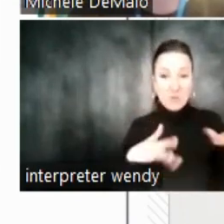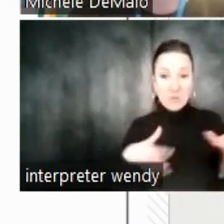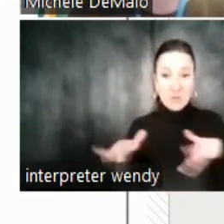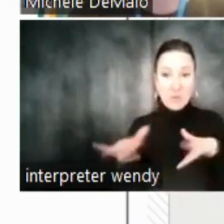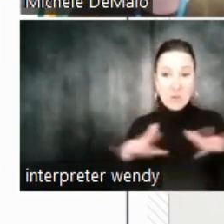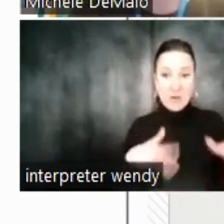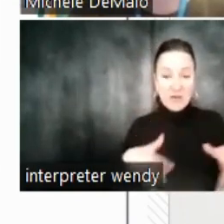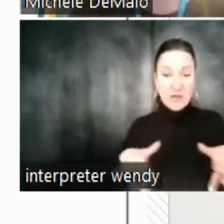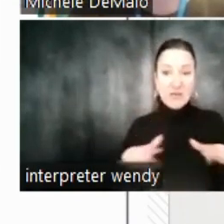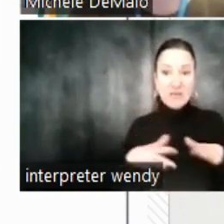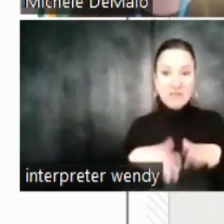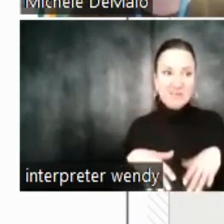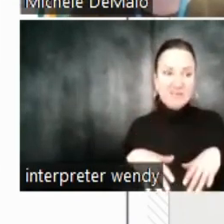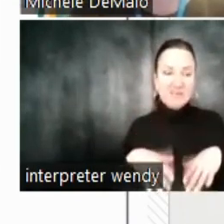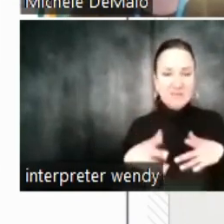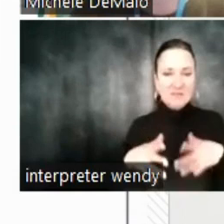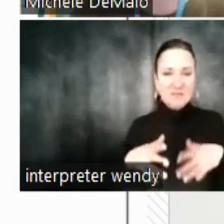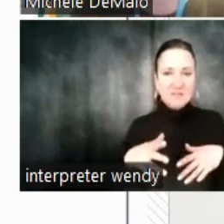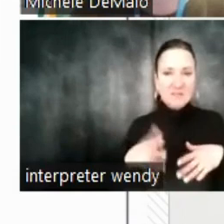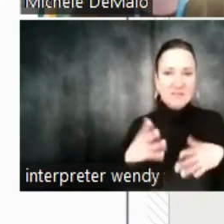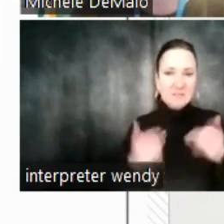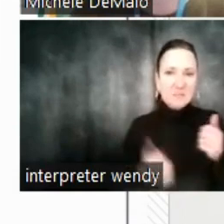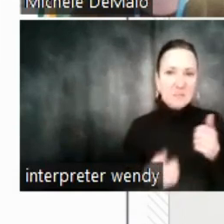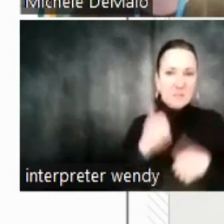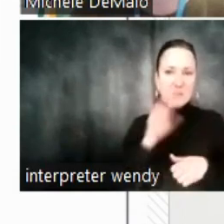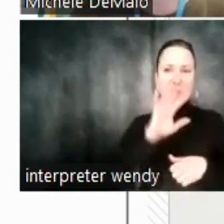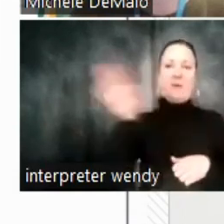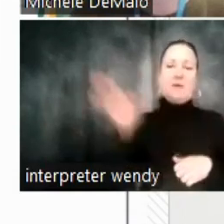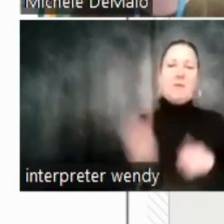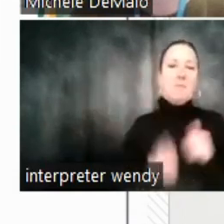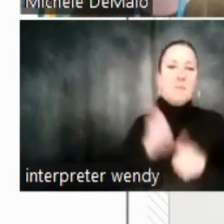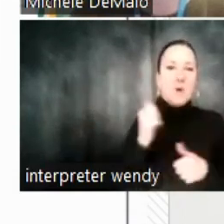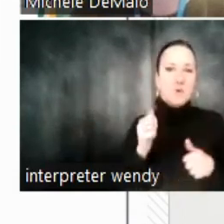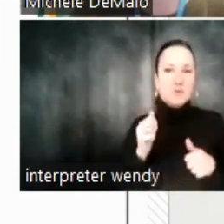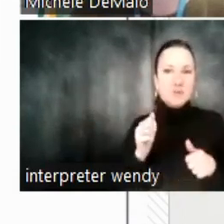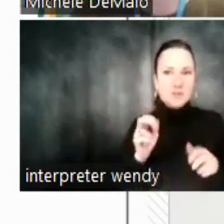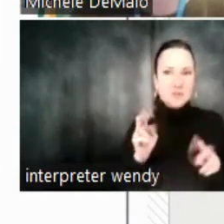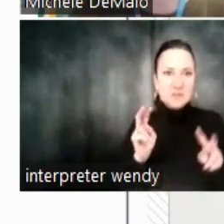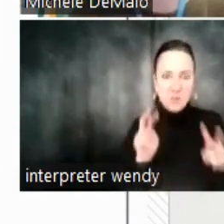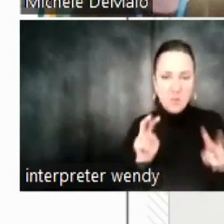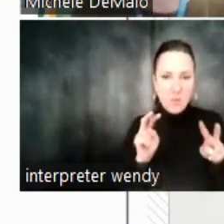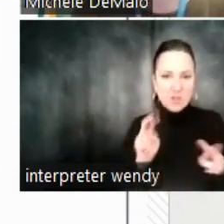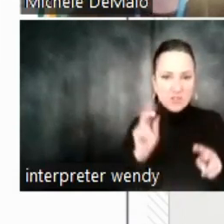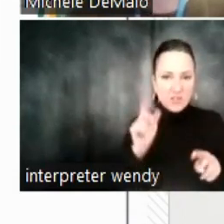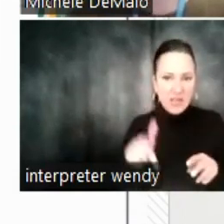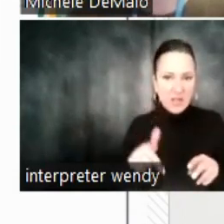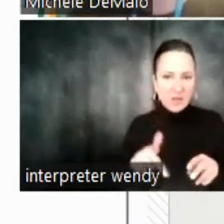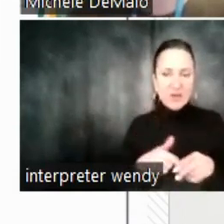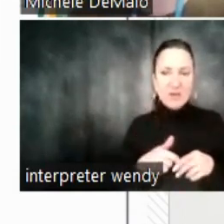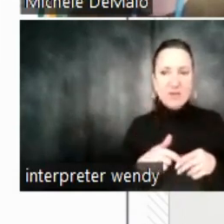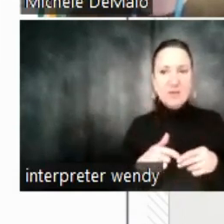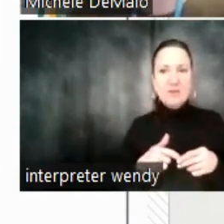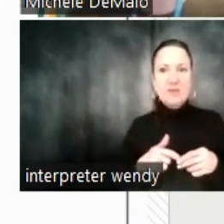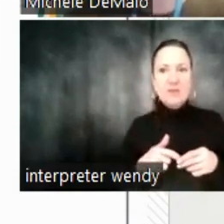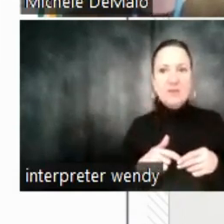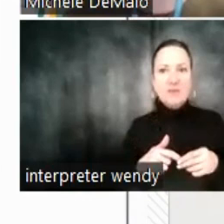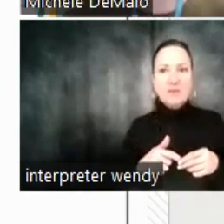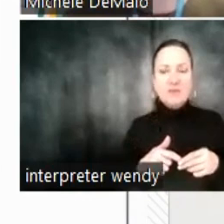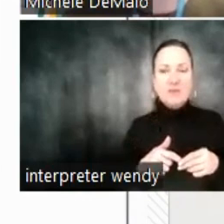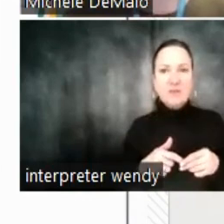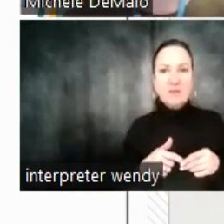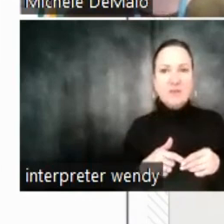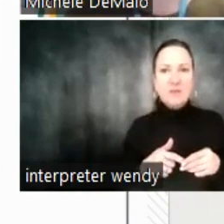do because of the time situation or many people could be spring break right now. You can